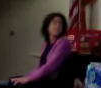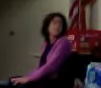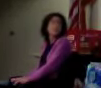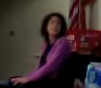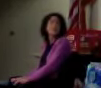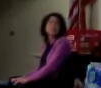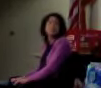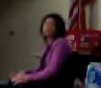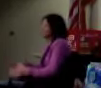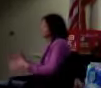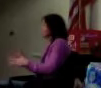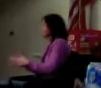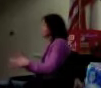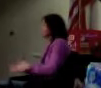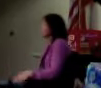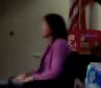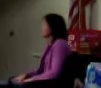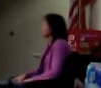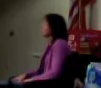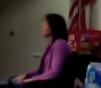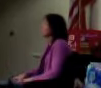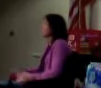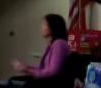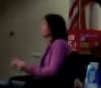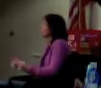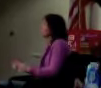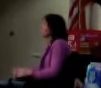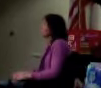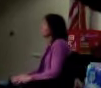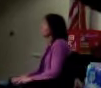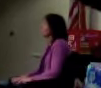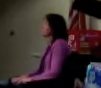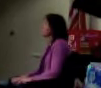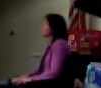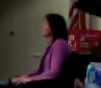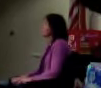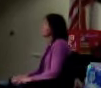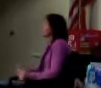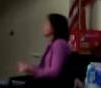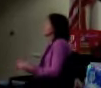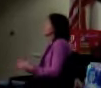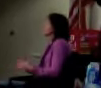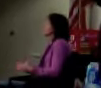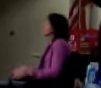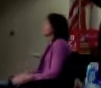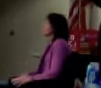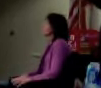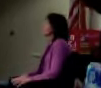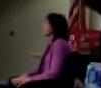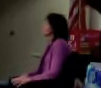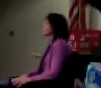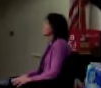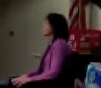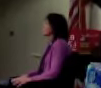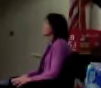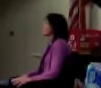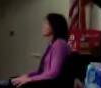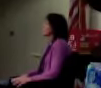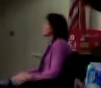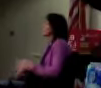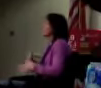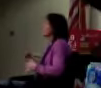Nervous sometimes. Absolutely. What's going to happen? Intense. Absolutely. Excuse me?